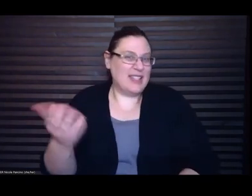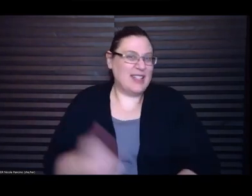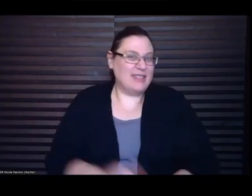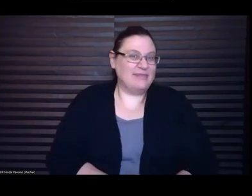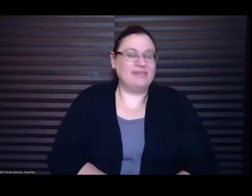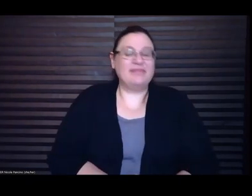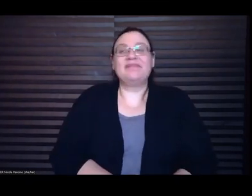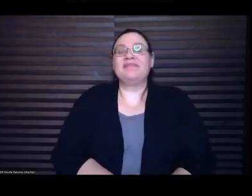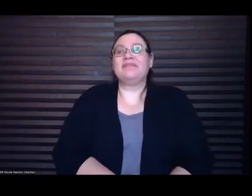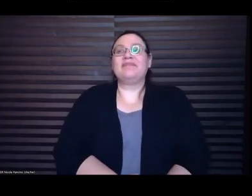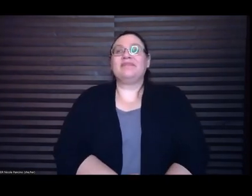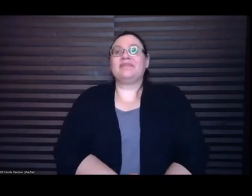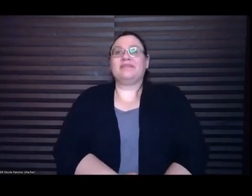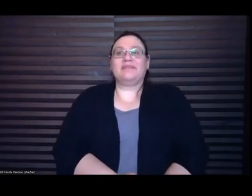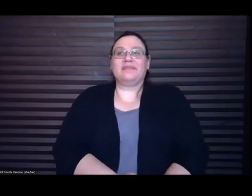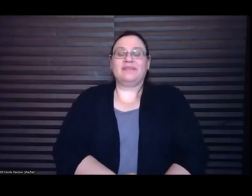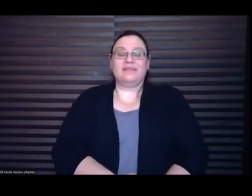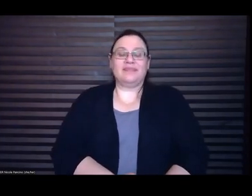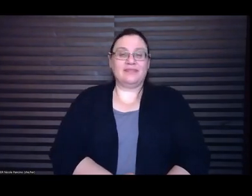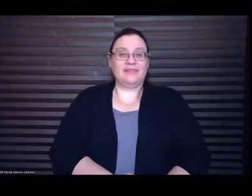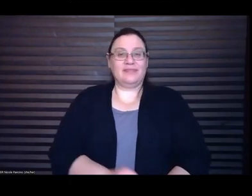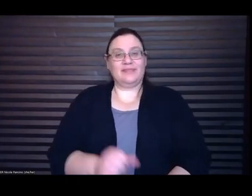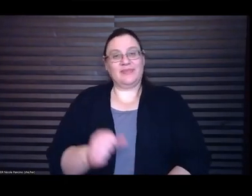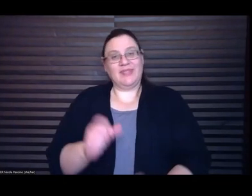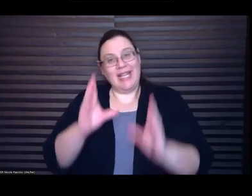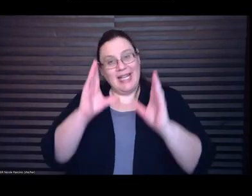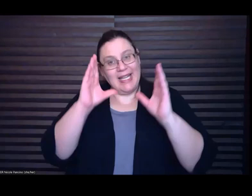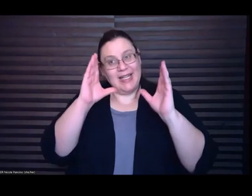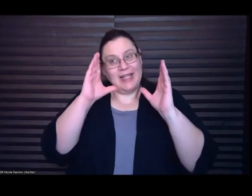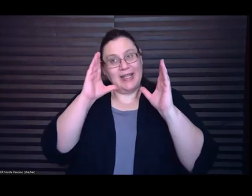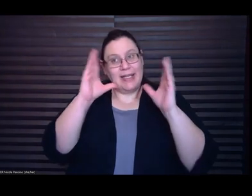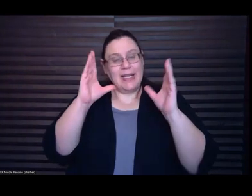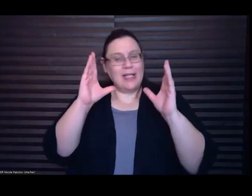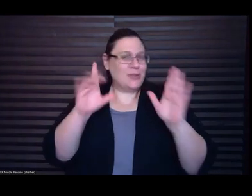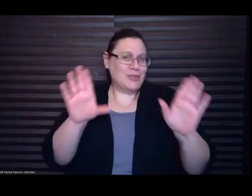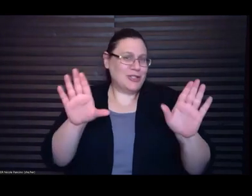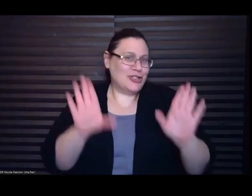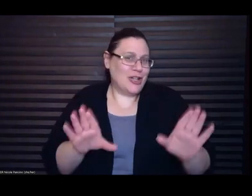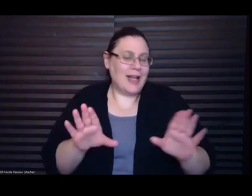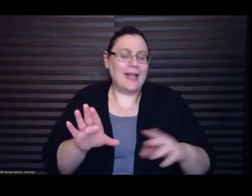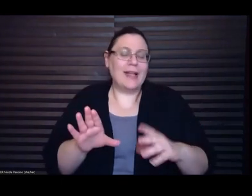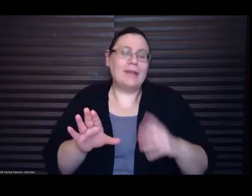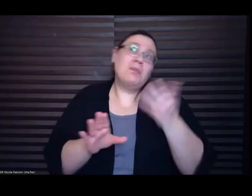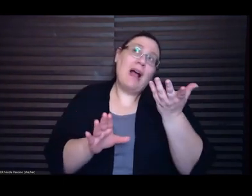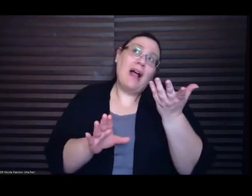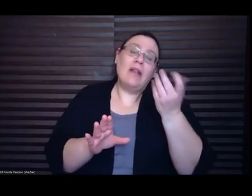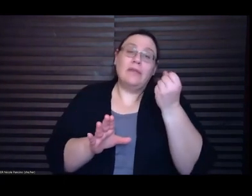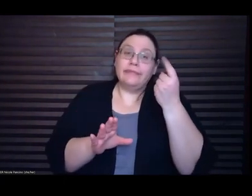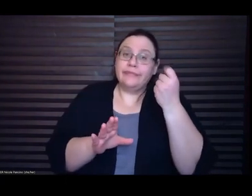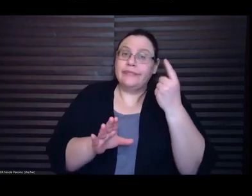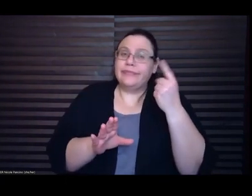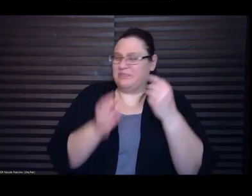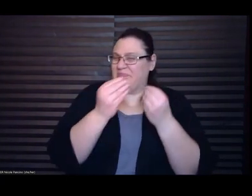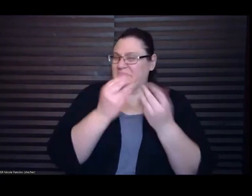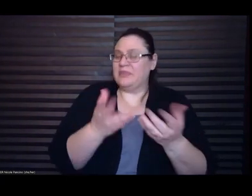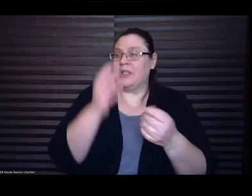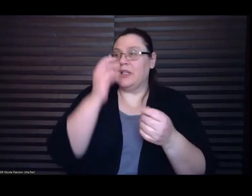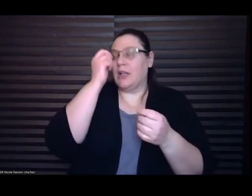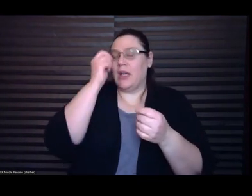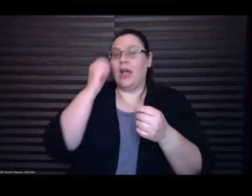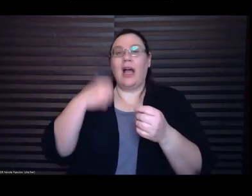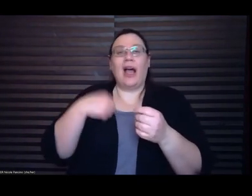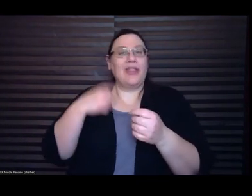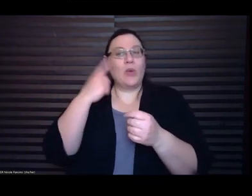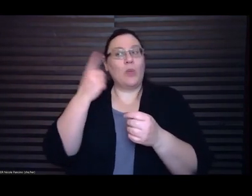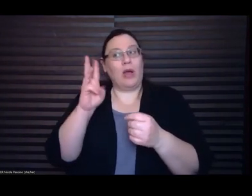so great um although I I will say it's I think one of the ways I'm able to write and take risks on the